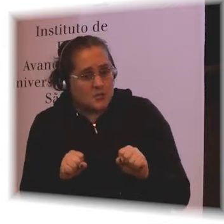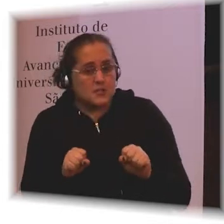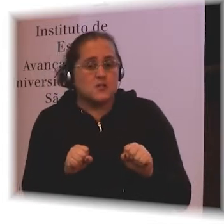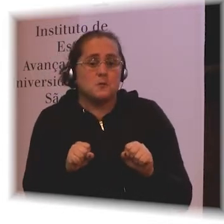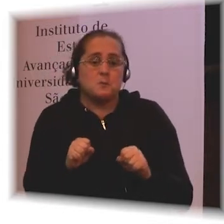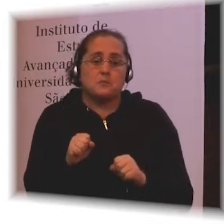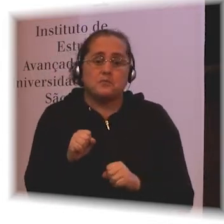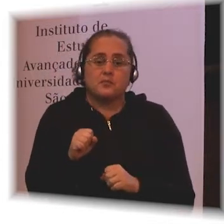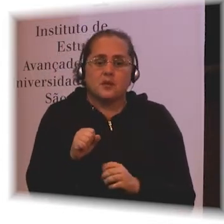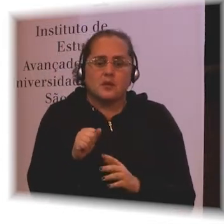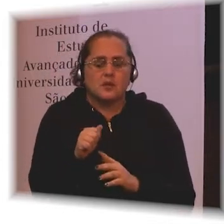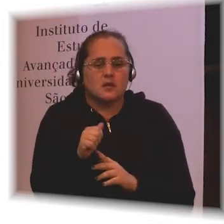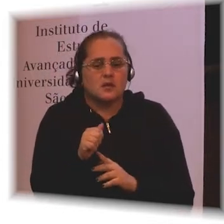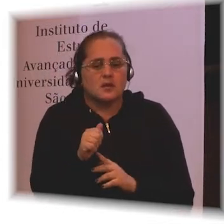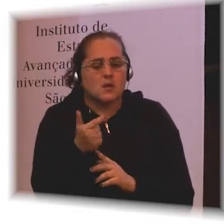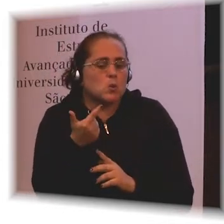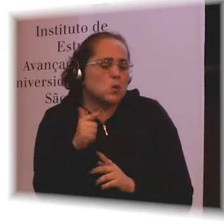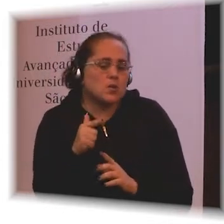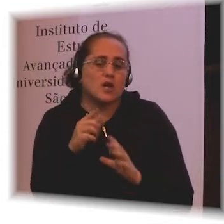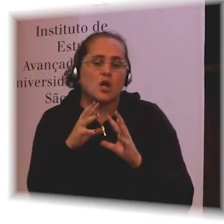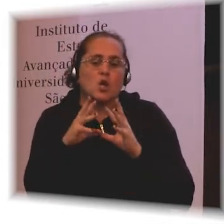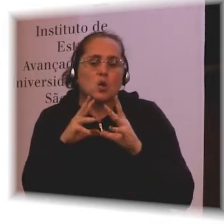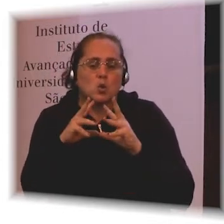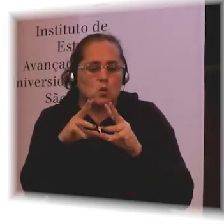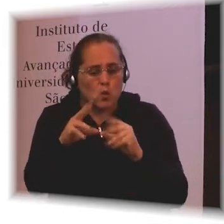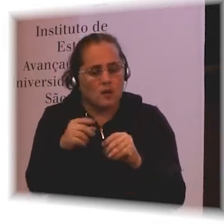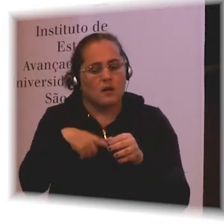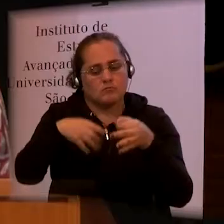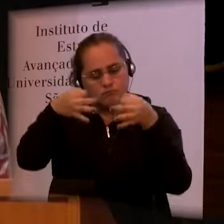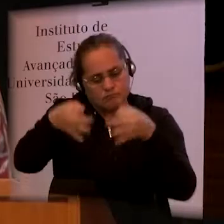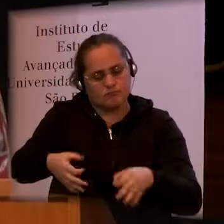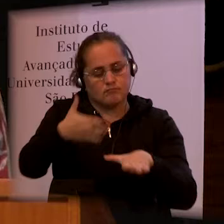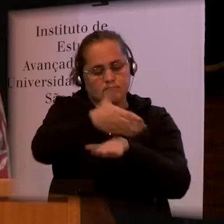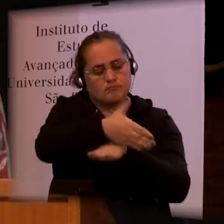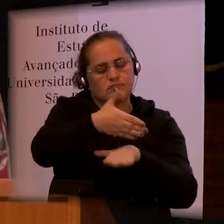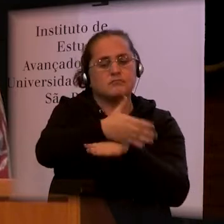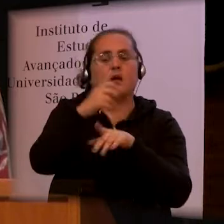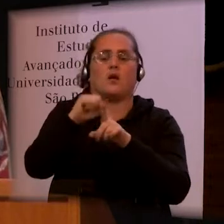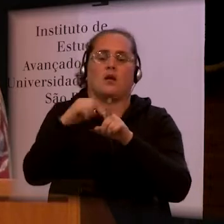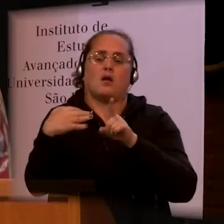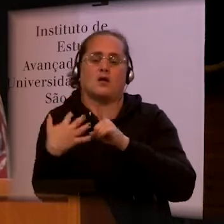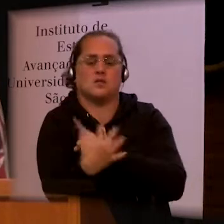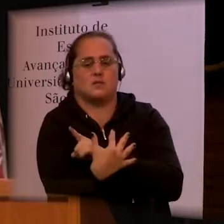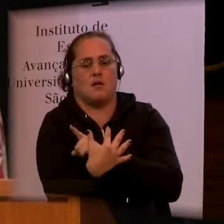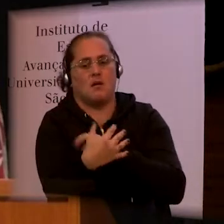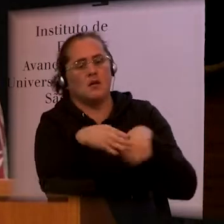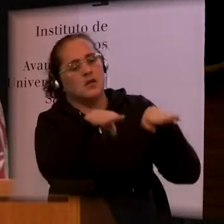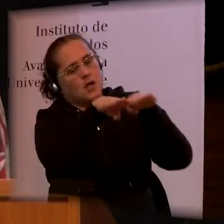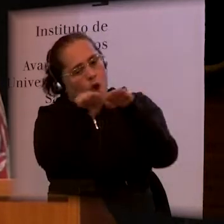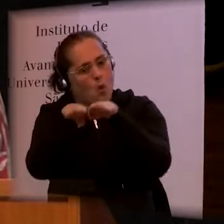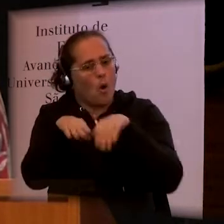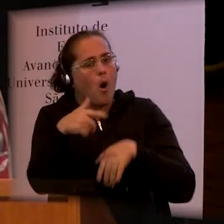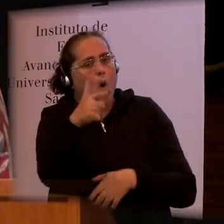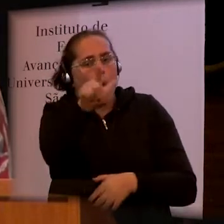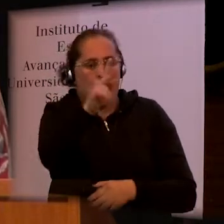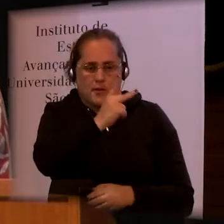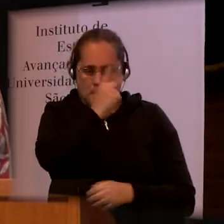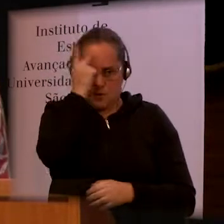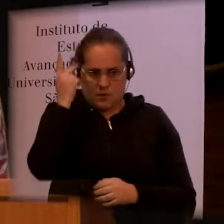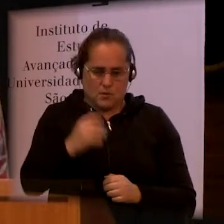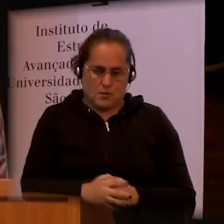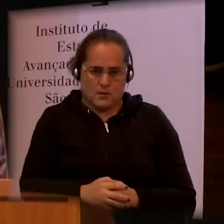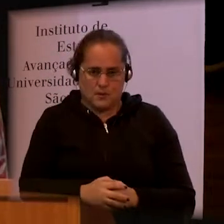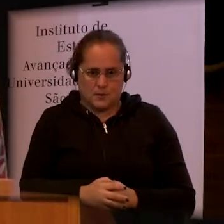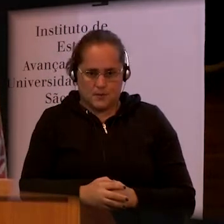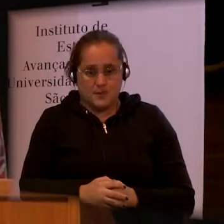in society on an equal basis with others. So that is a definition that is very